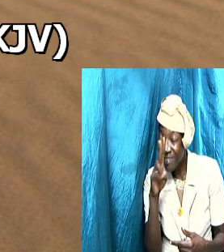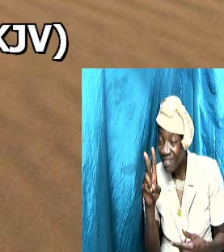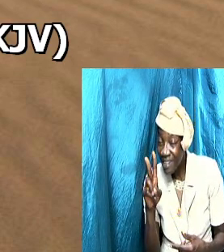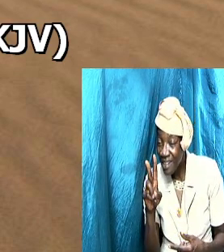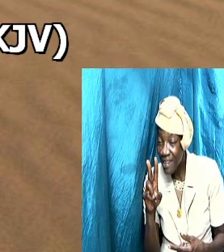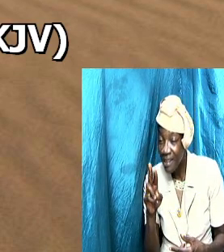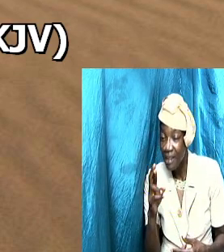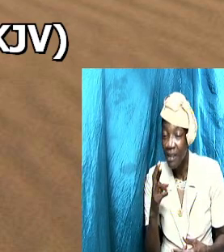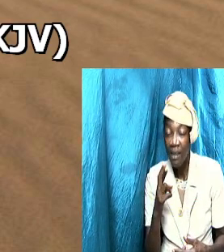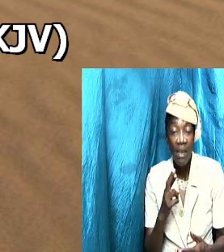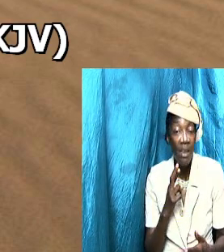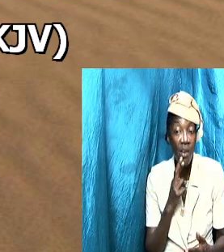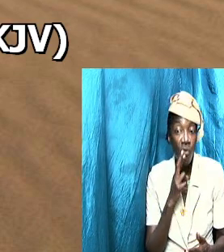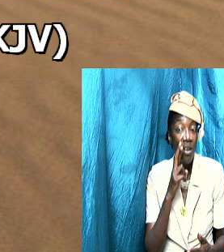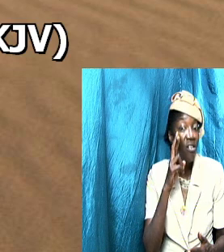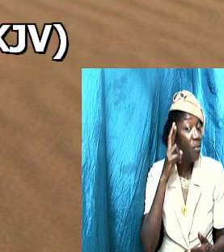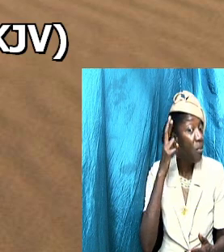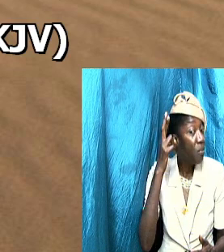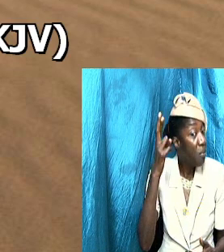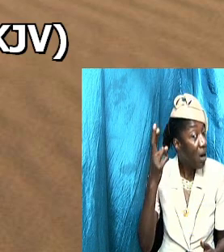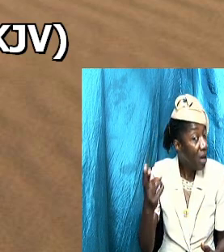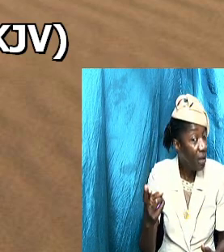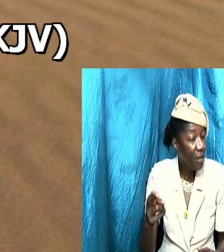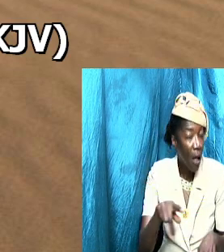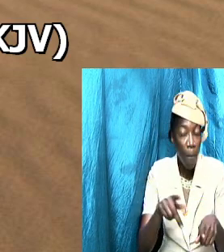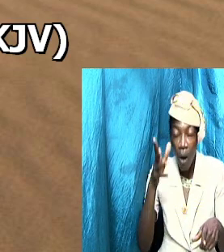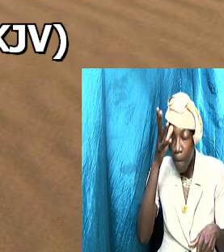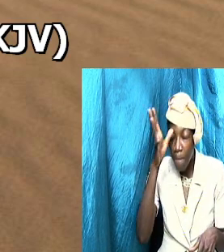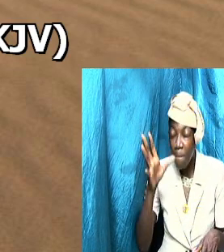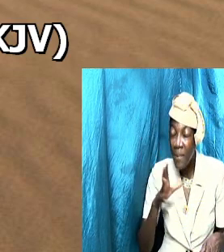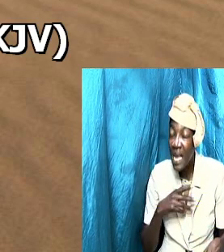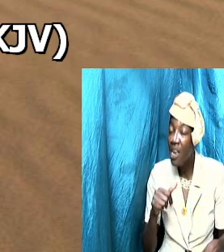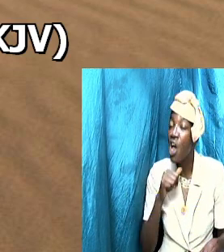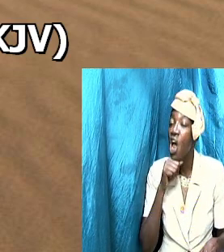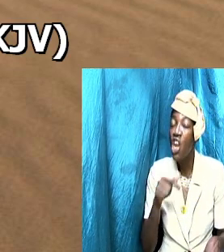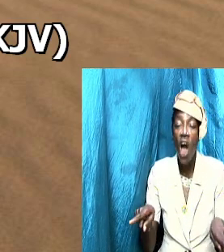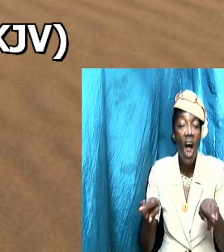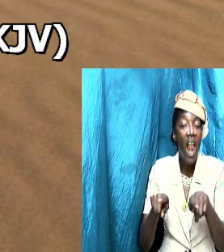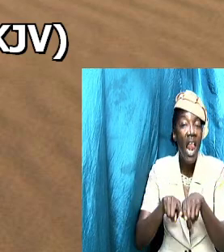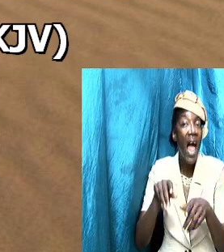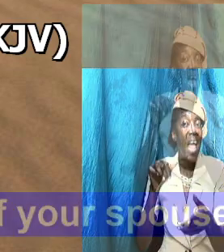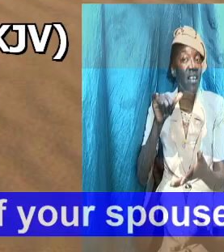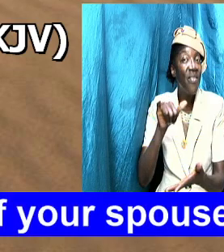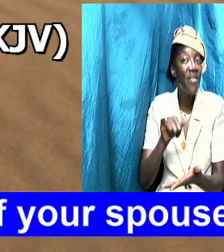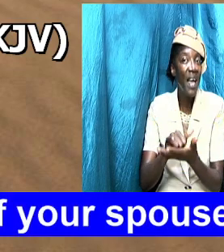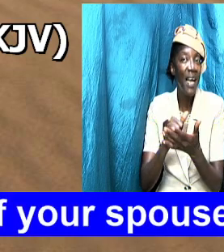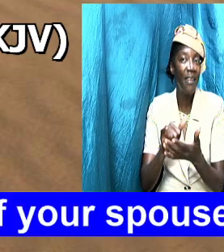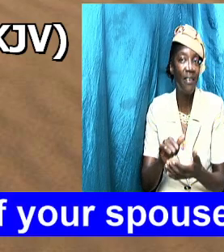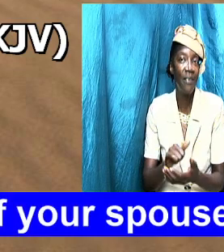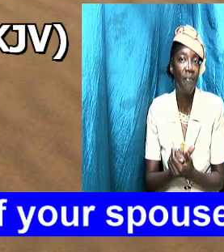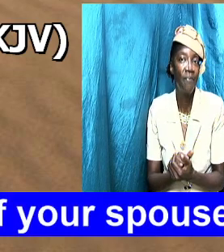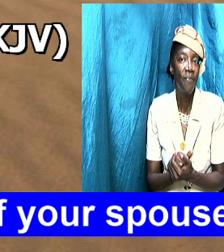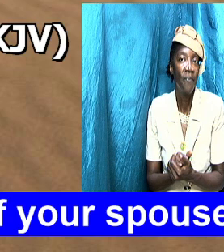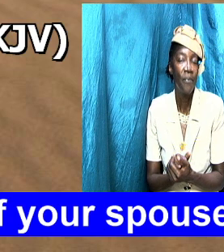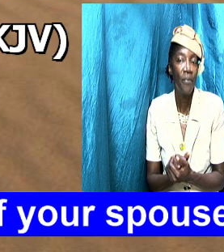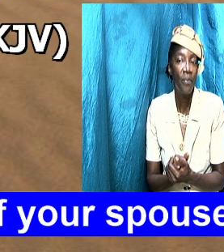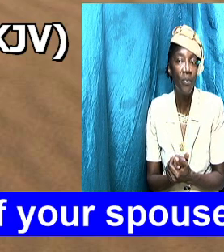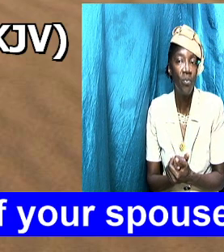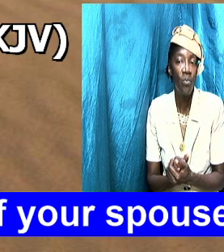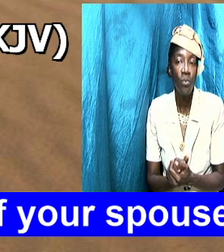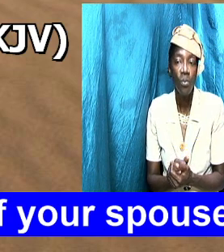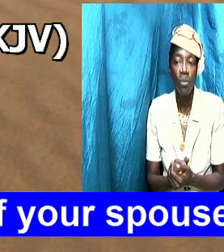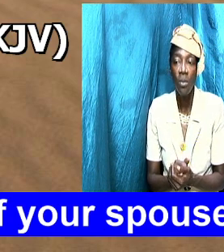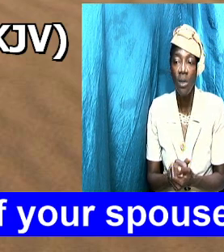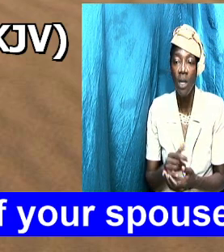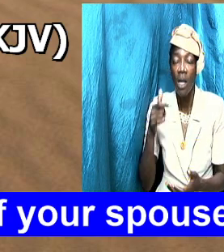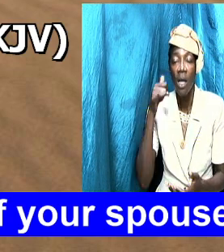response but men are not that emotional so you will not see the response in that particular way and